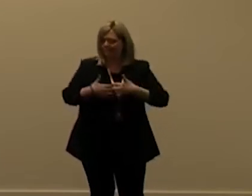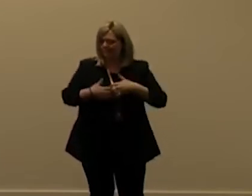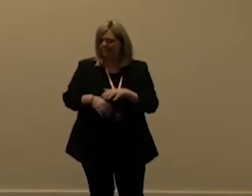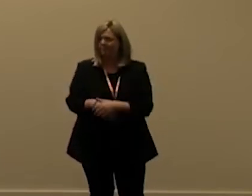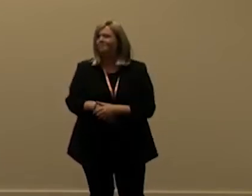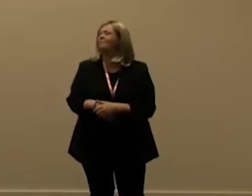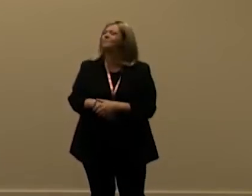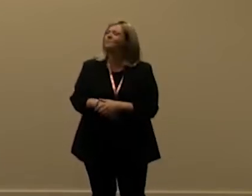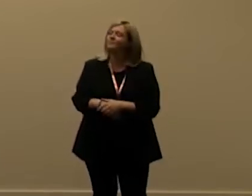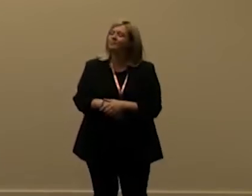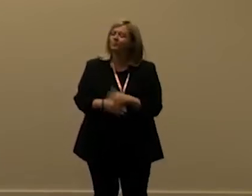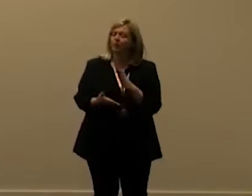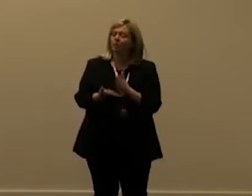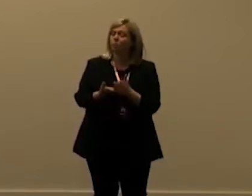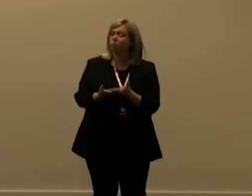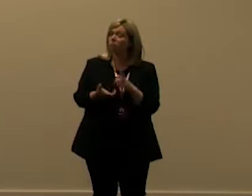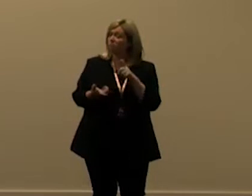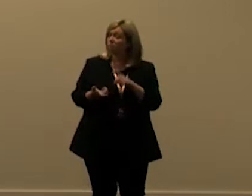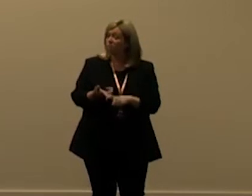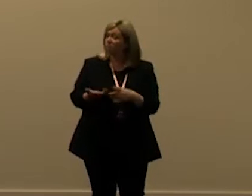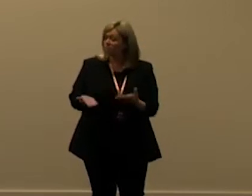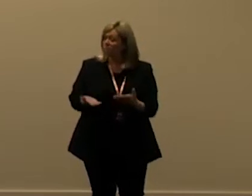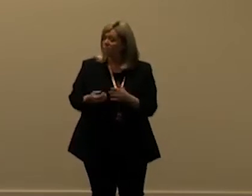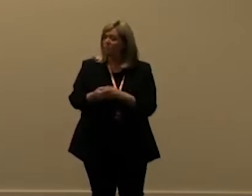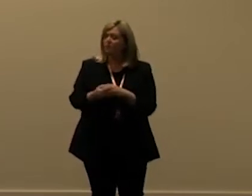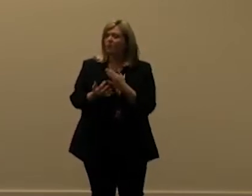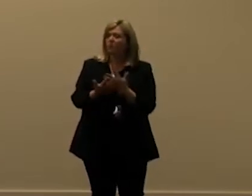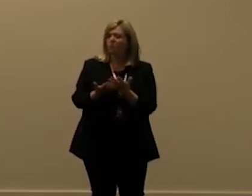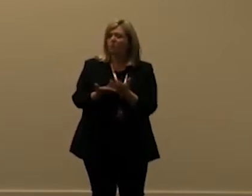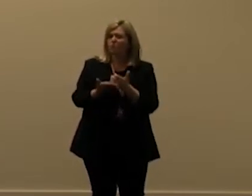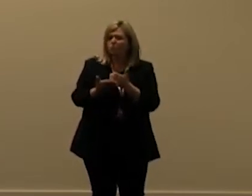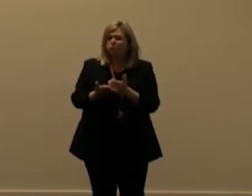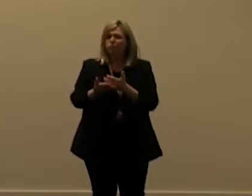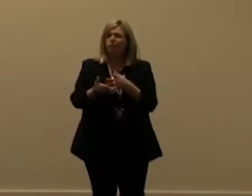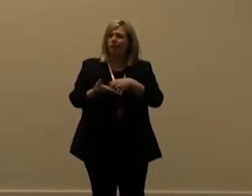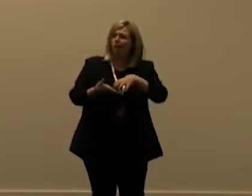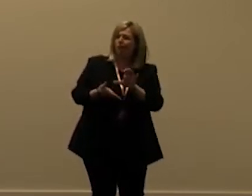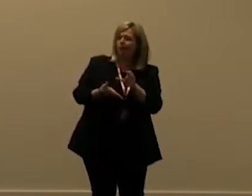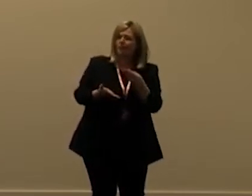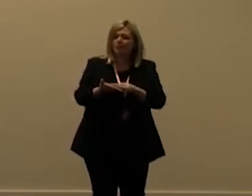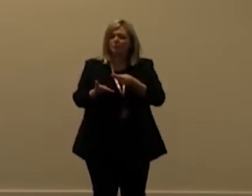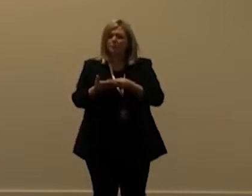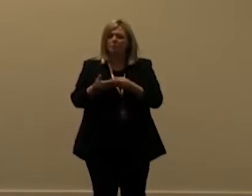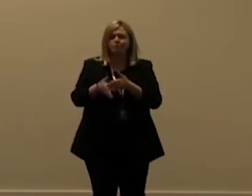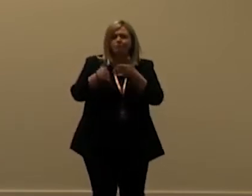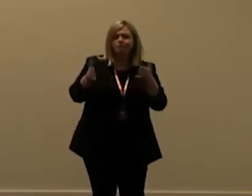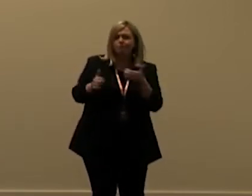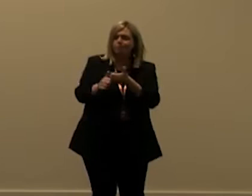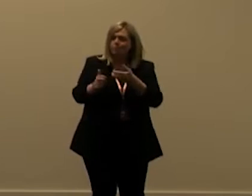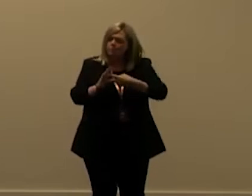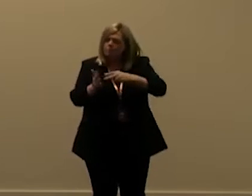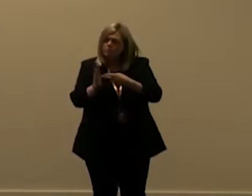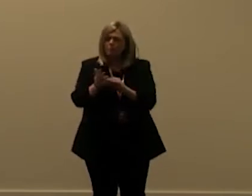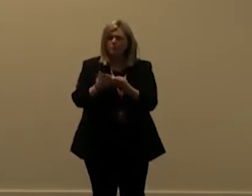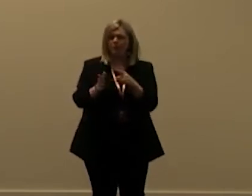however i think it's very relevant uh there's going to be quite heavy licensing costs especially for the larger implementations based on the new into